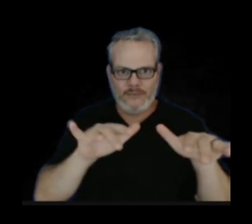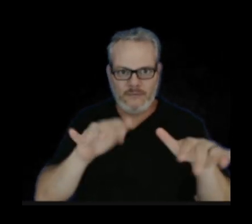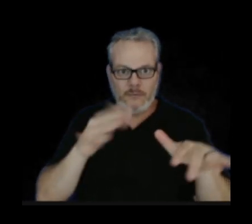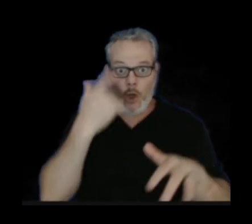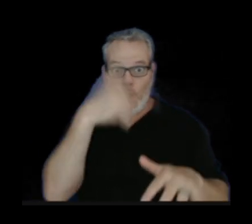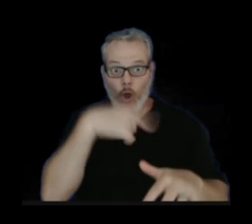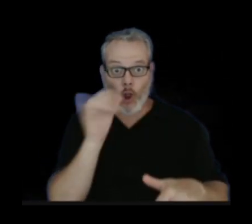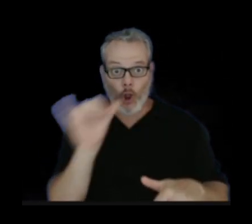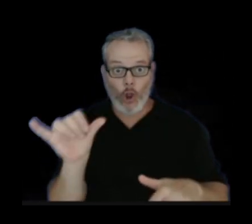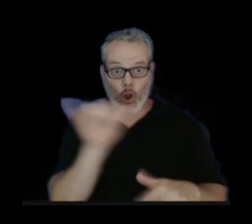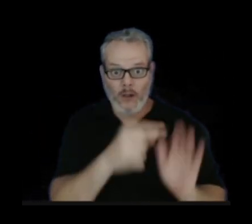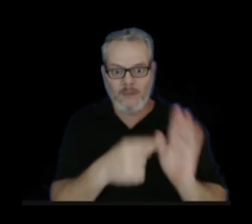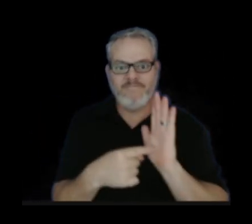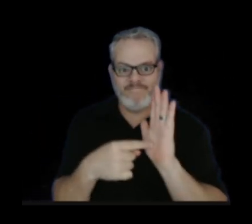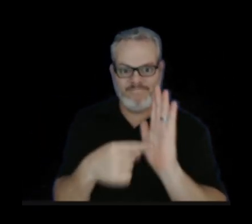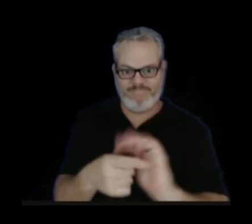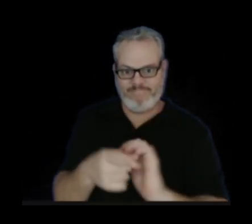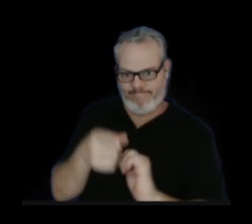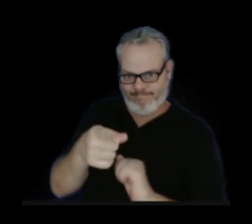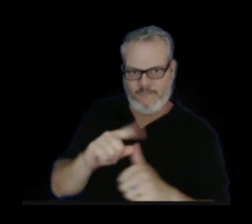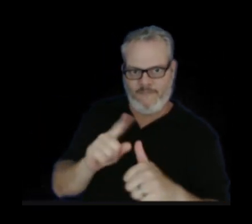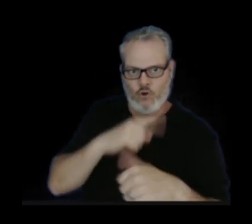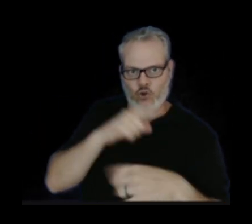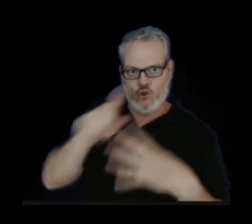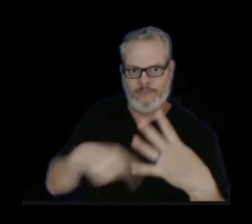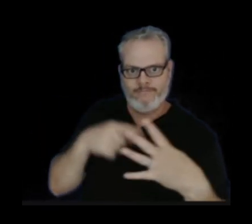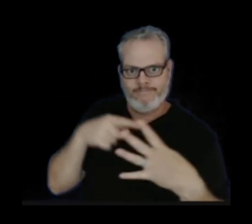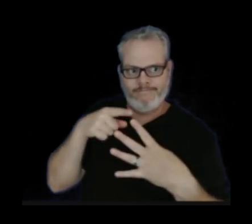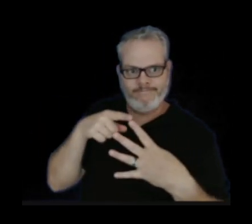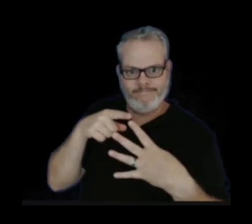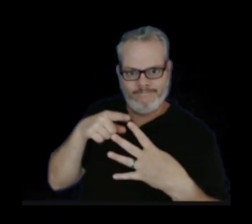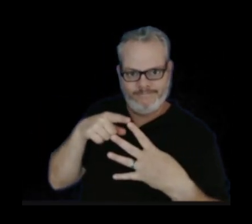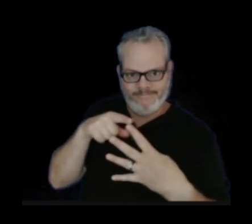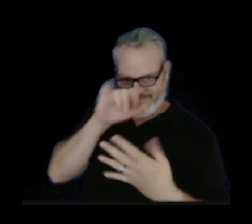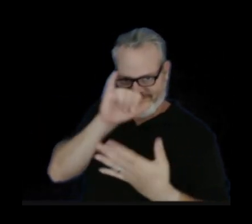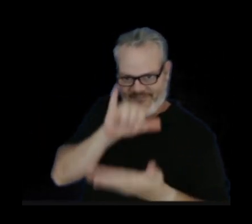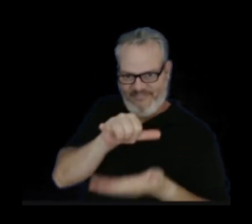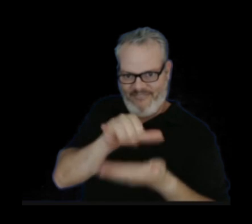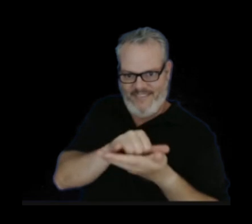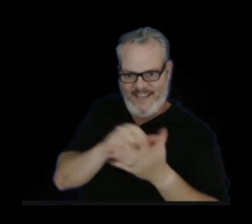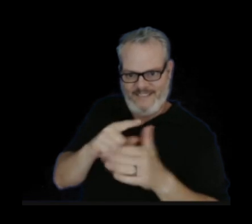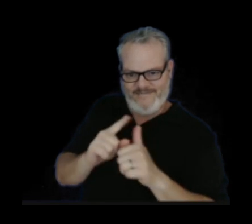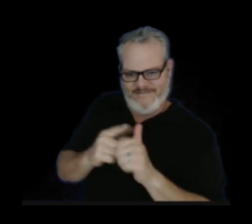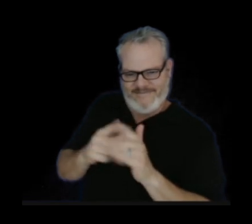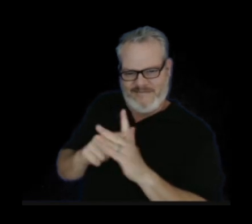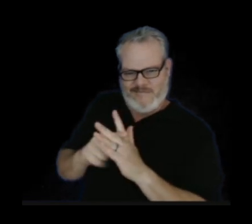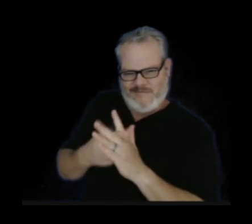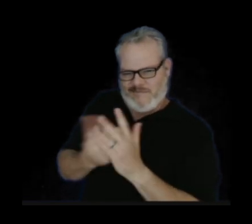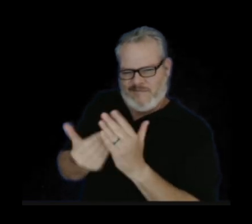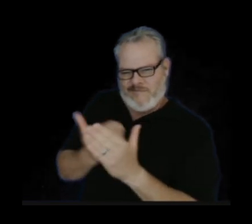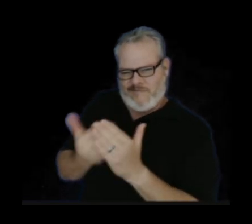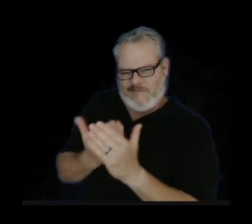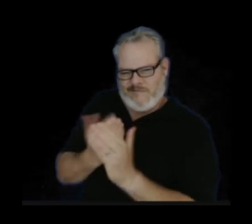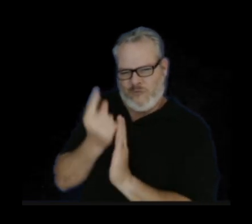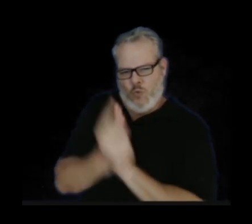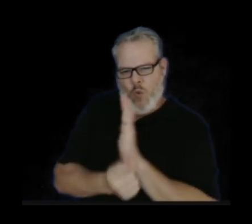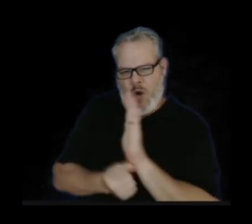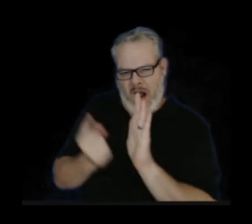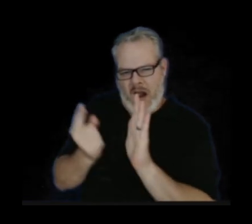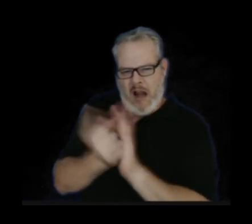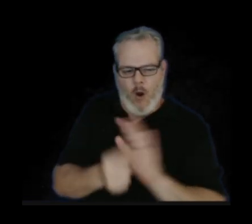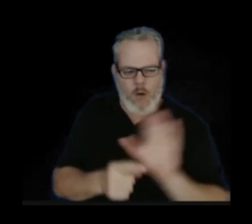Here is the very first phase, which is that initial one-hour eruption with two small pads of lava